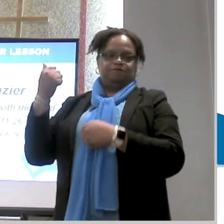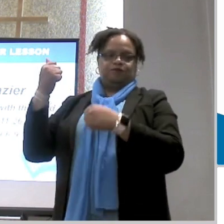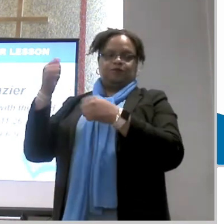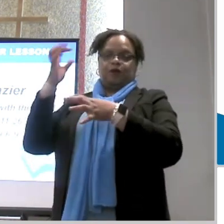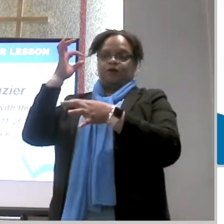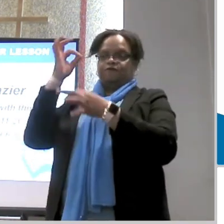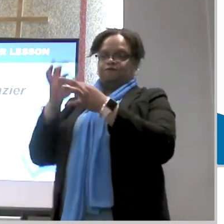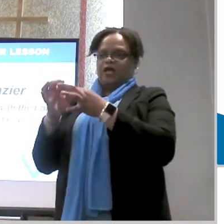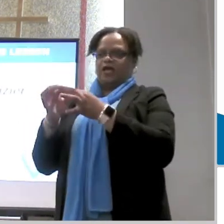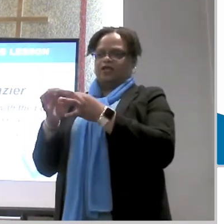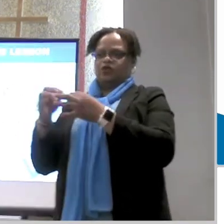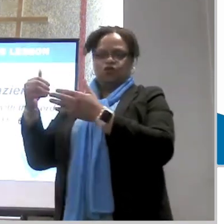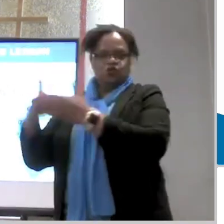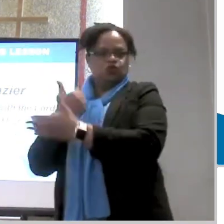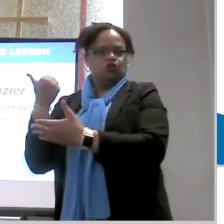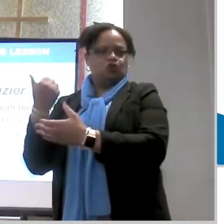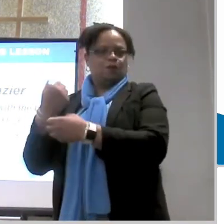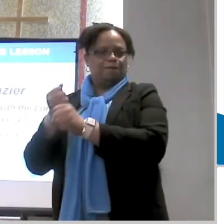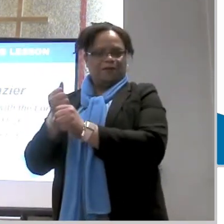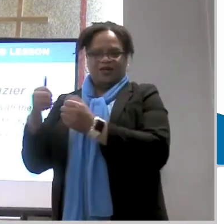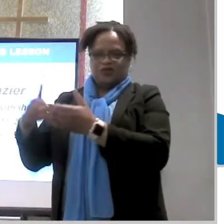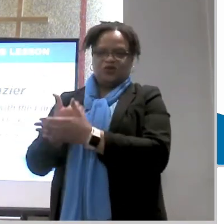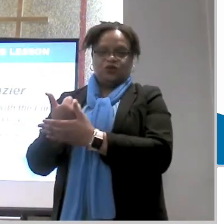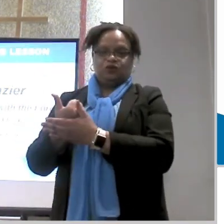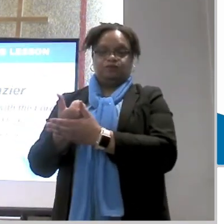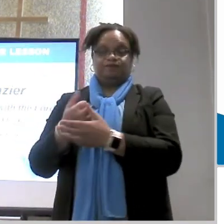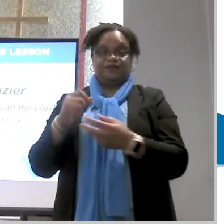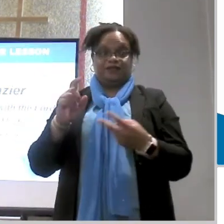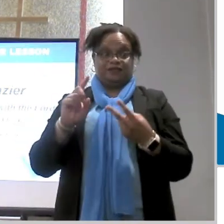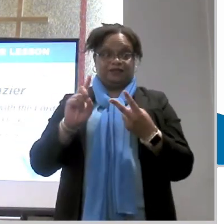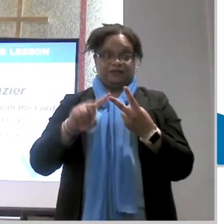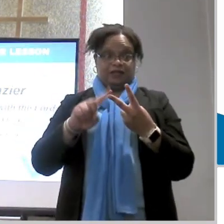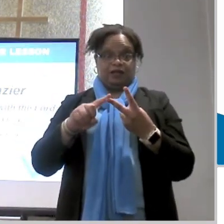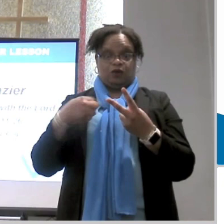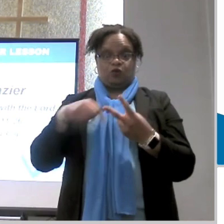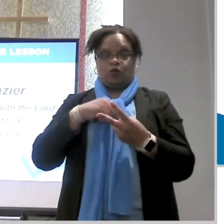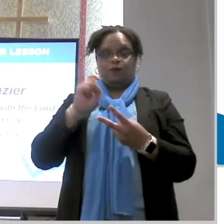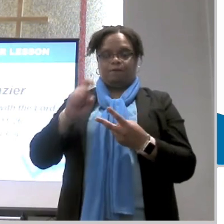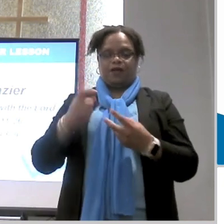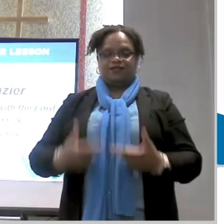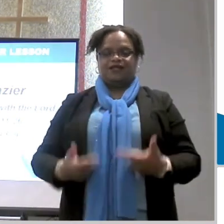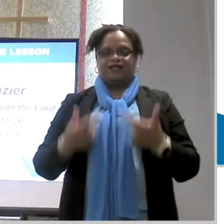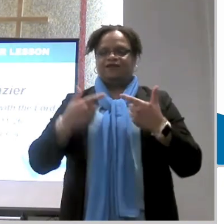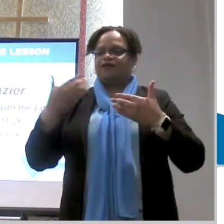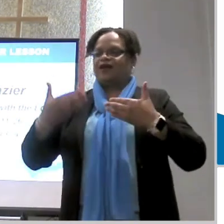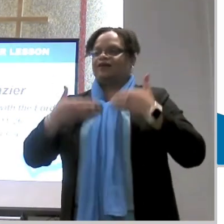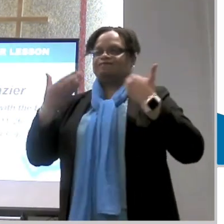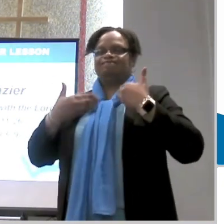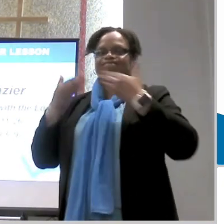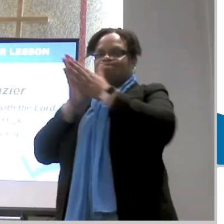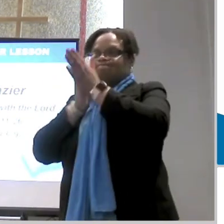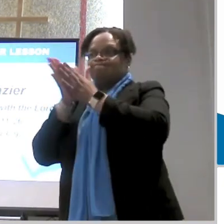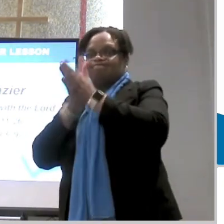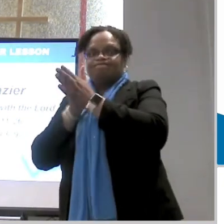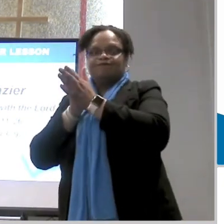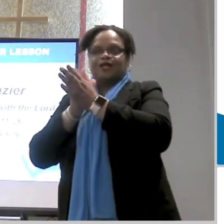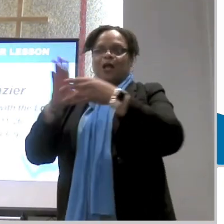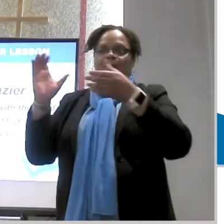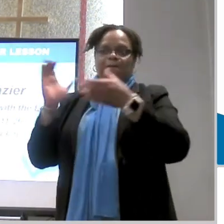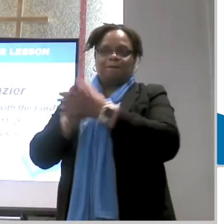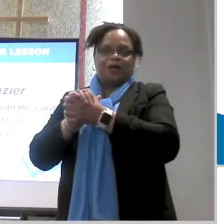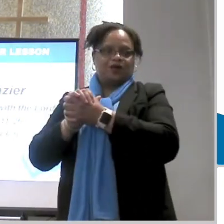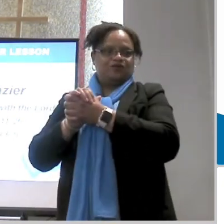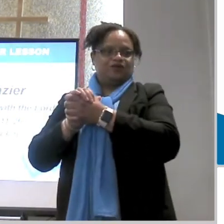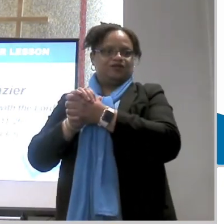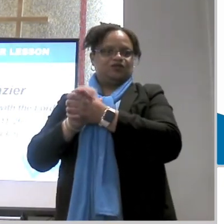of christ secondly we're called to live in joyful participation of the marriage supper let us think of what is to to come